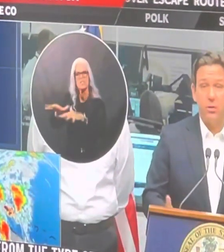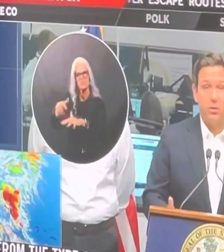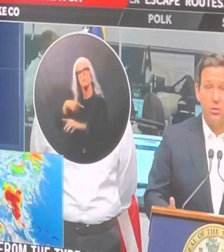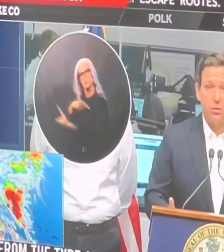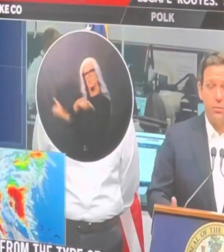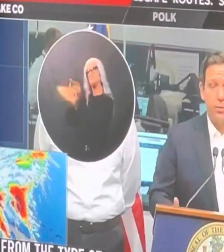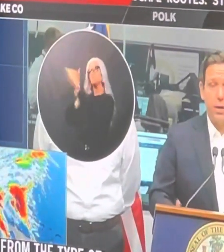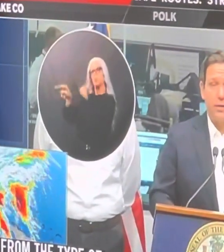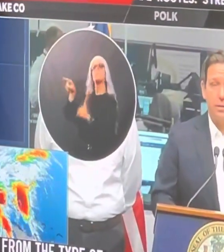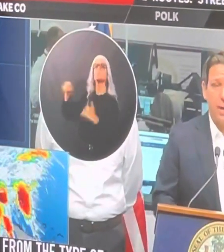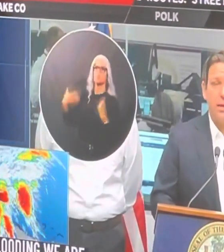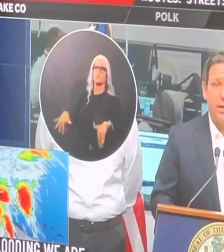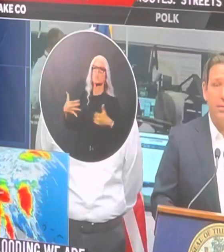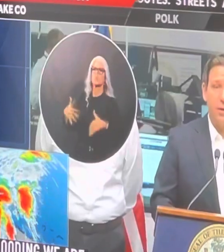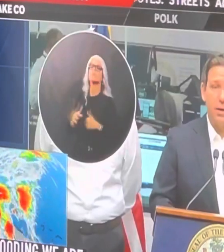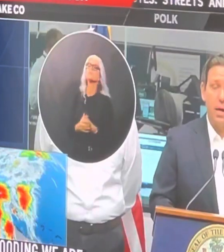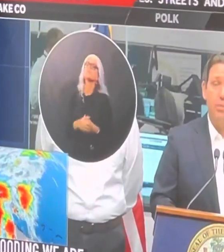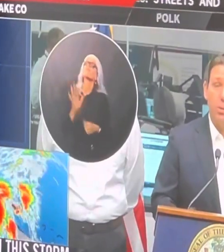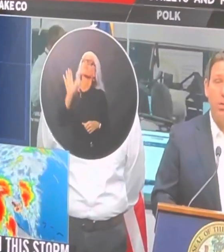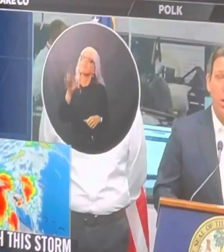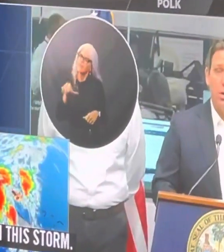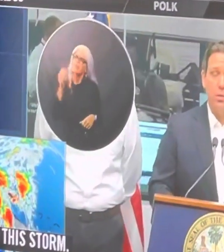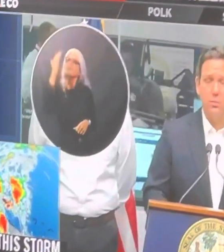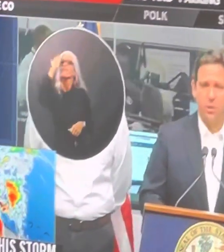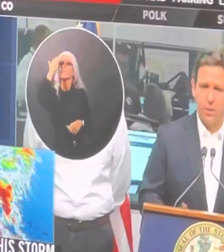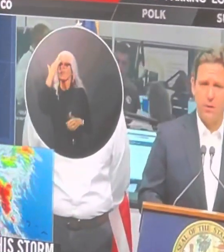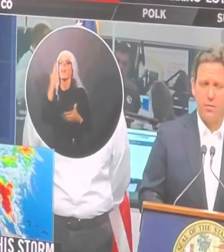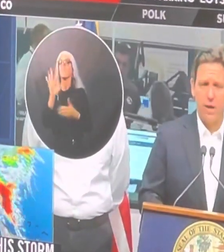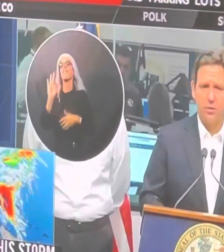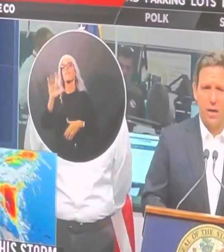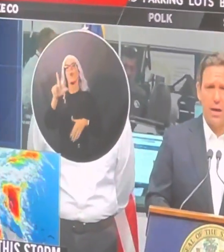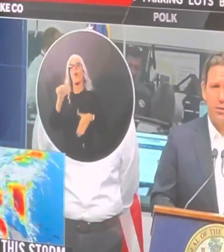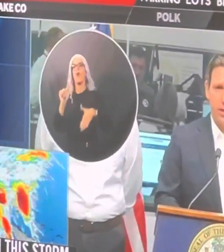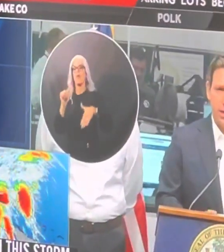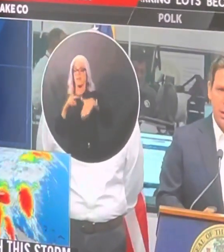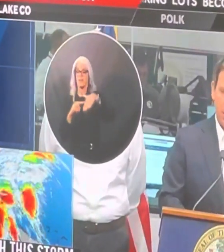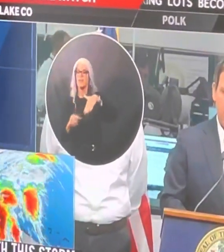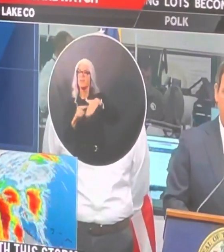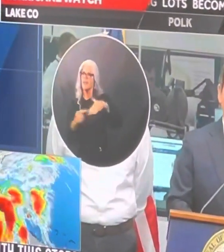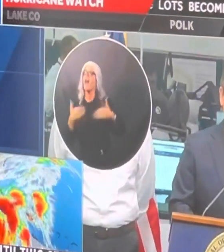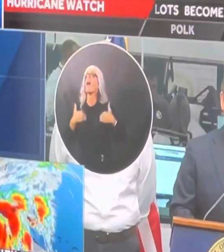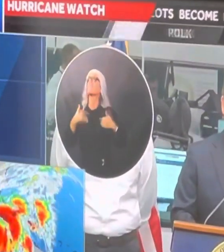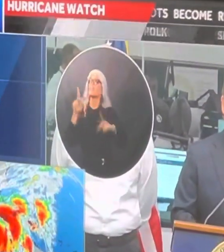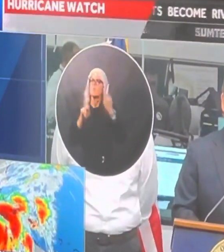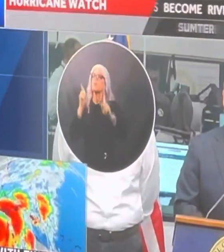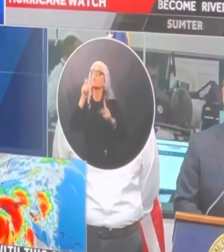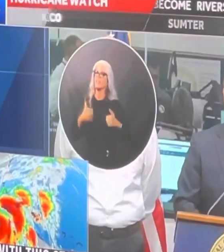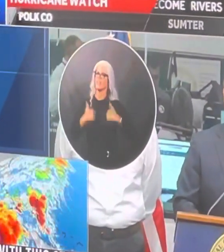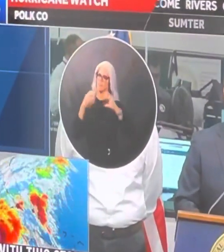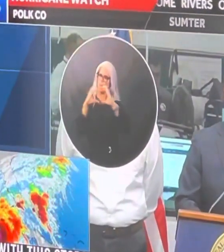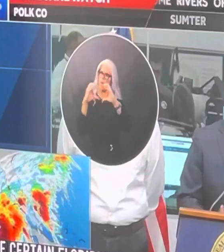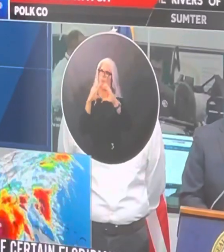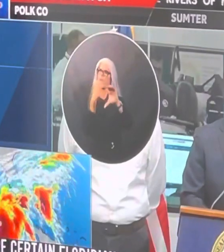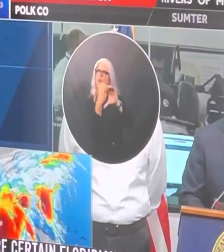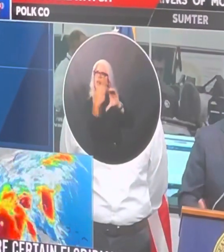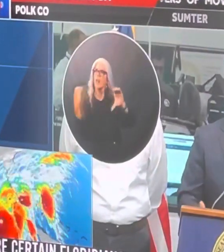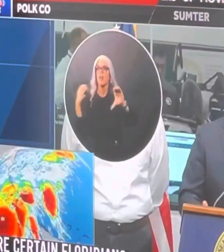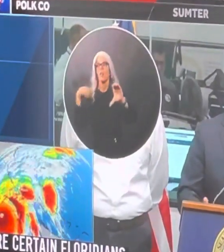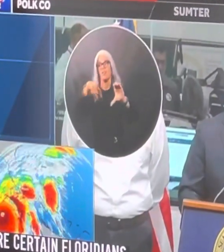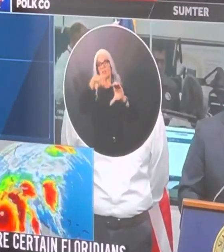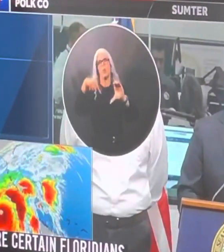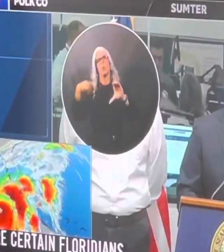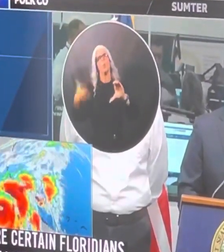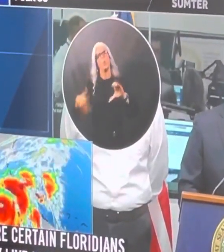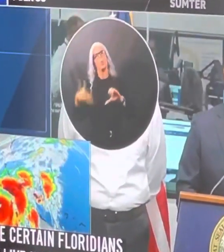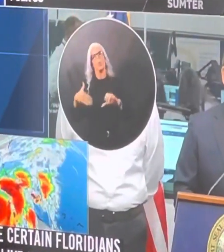course there's certain floridians that may live in in mobile homes or manufactured housing that would be vulnerable if you're under an order of course